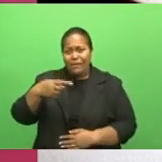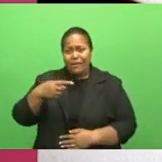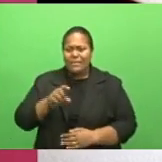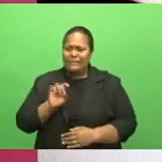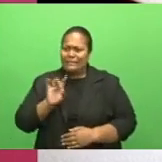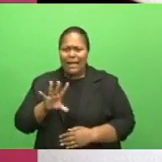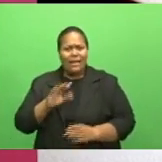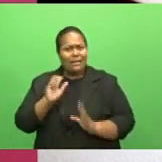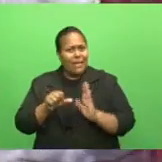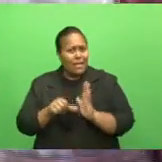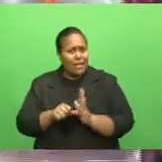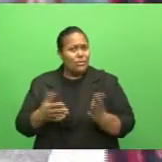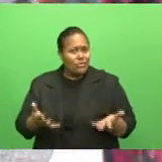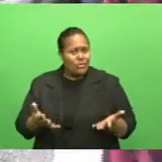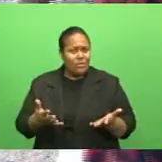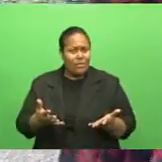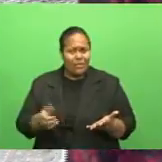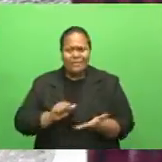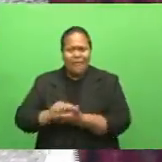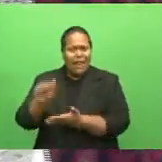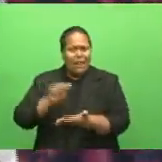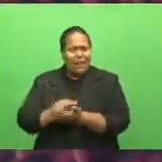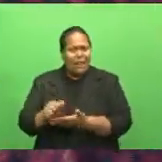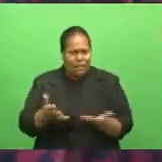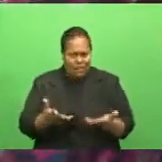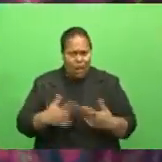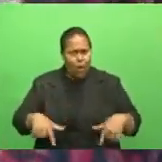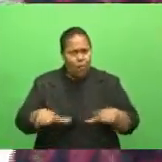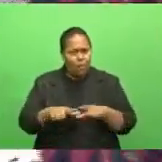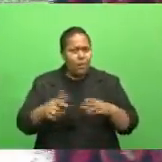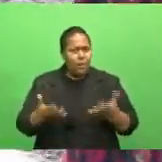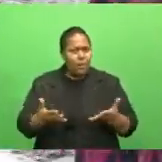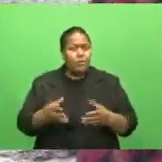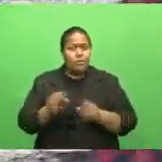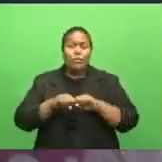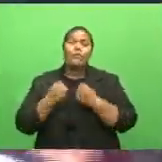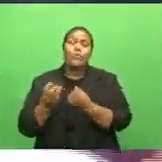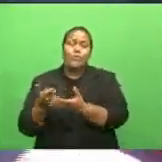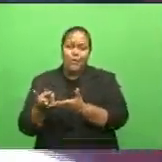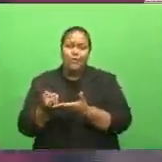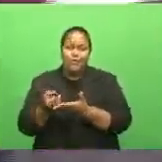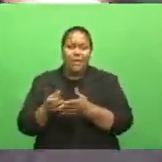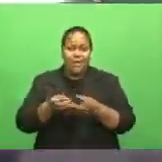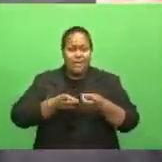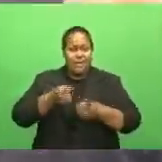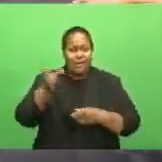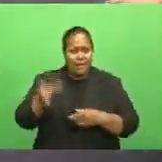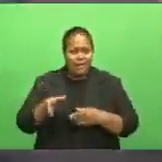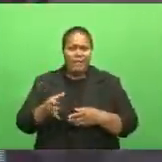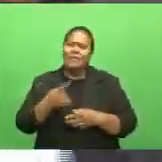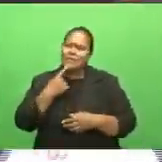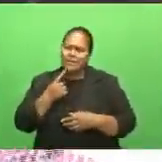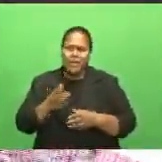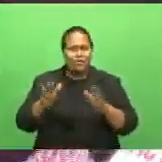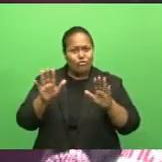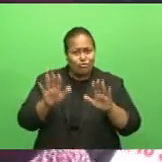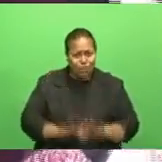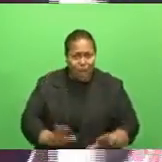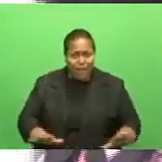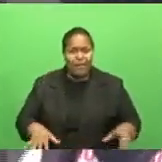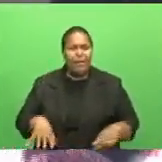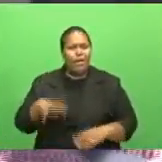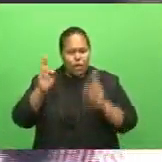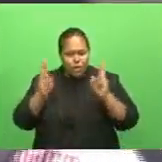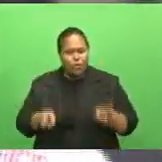trafficked domestically. Social welfare director Rupeni Fatiaki says child and human trafficking is no longer only an international